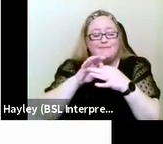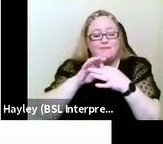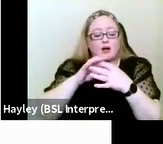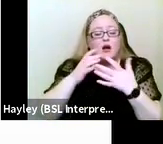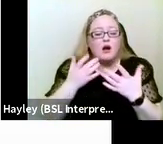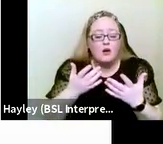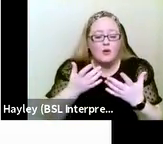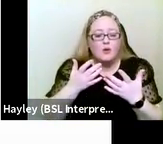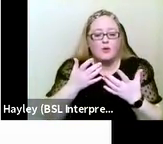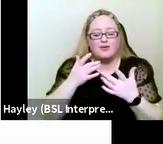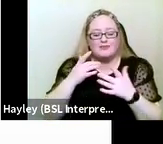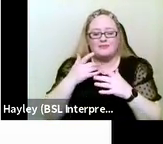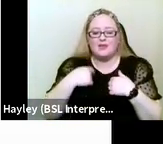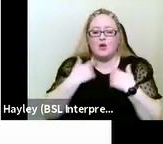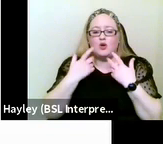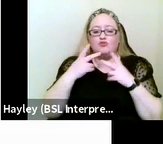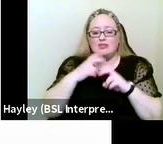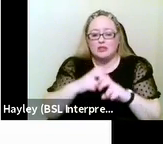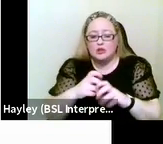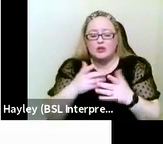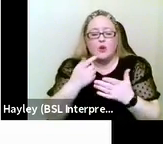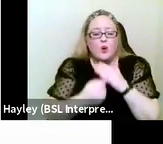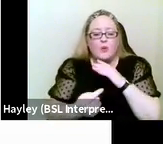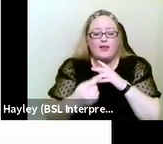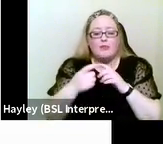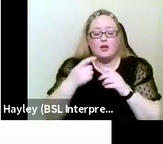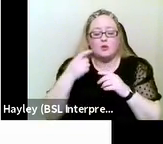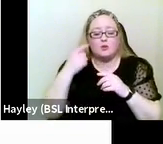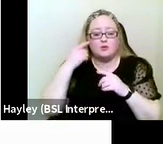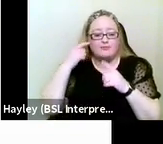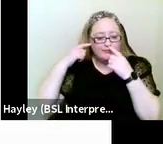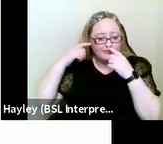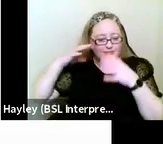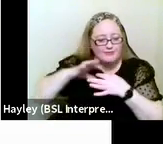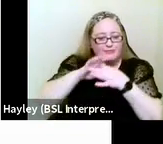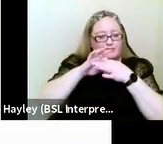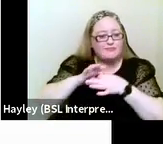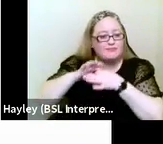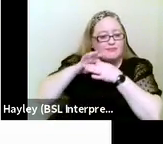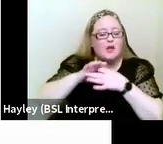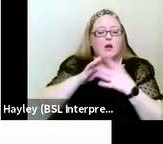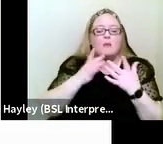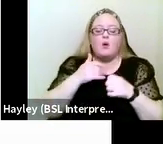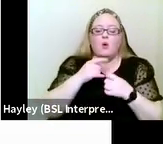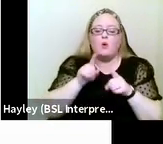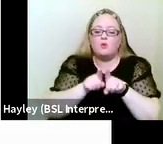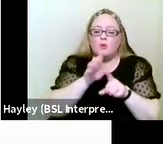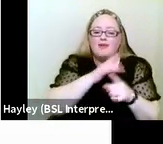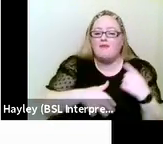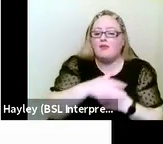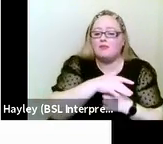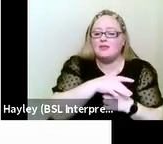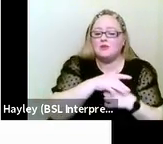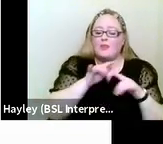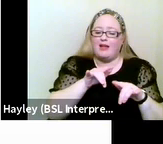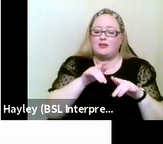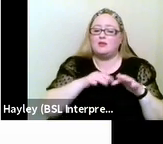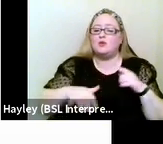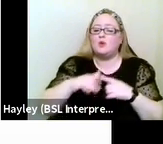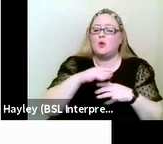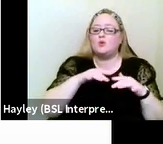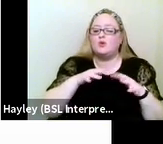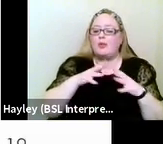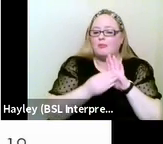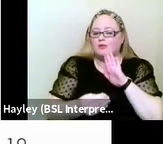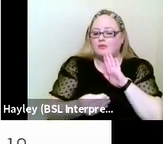of course, interacting, but the environment, very much reflecting, I think, a social model of disability. Next slide,